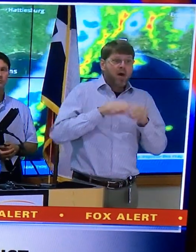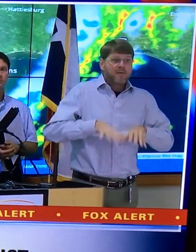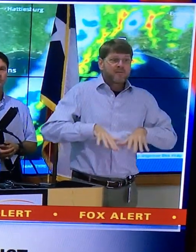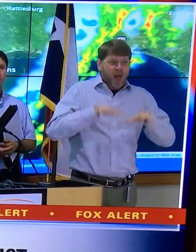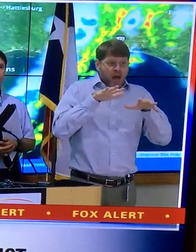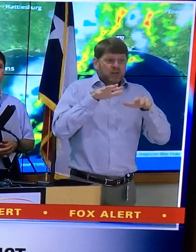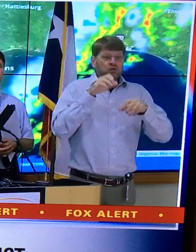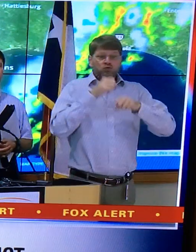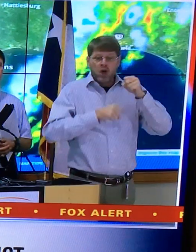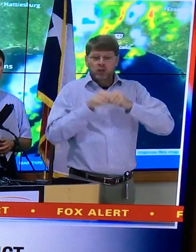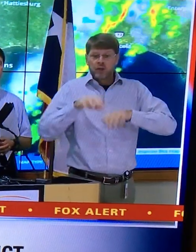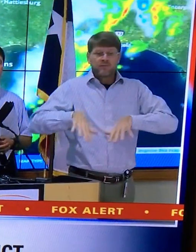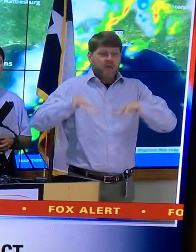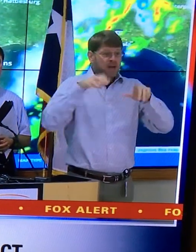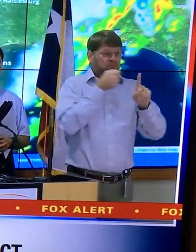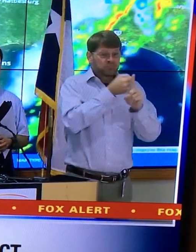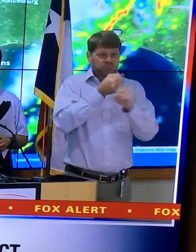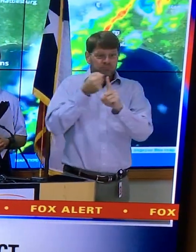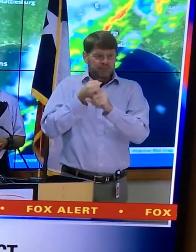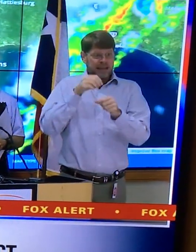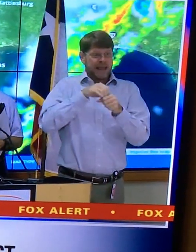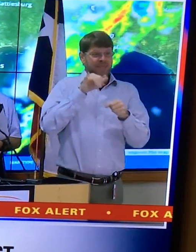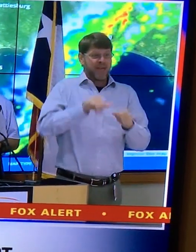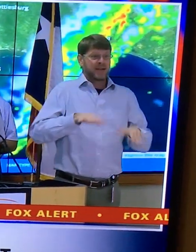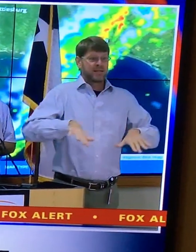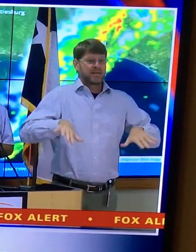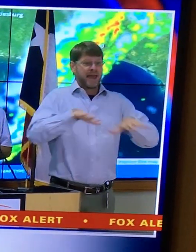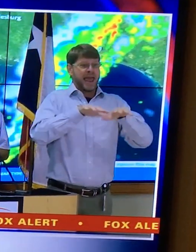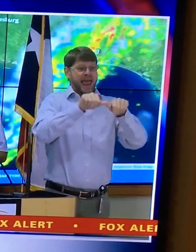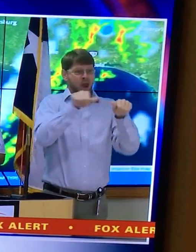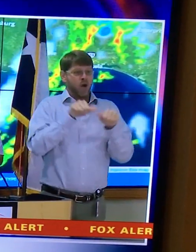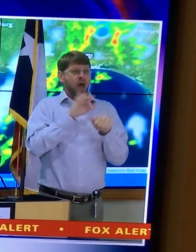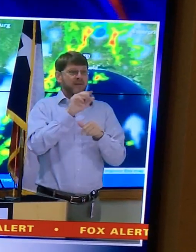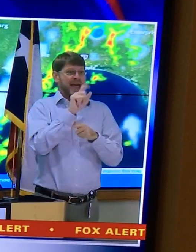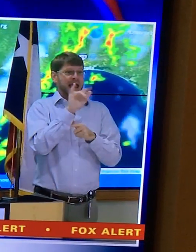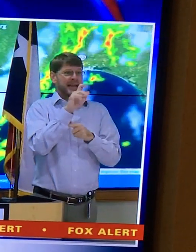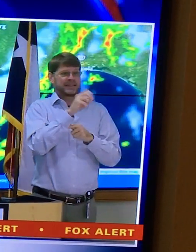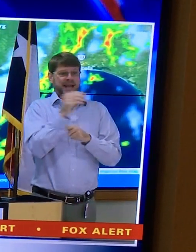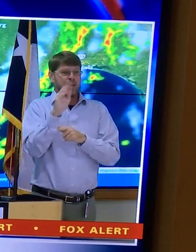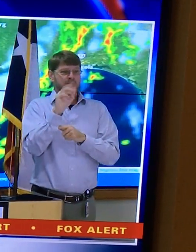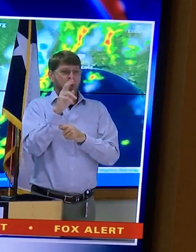structure flooding in the pools of Attucks and Barker.